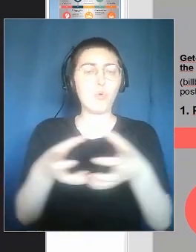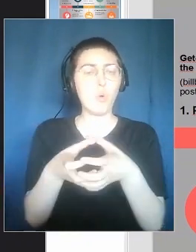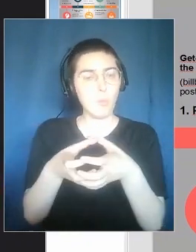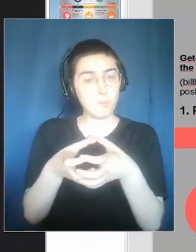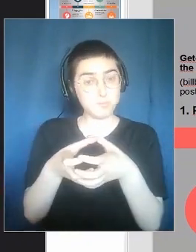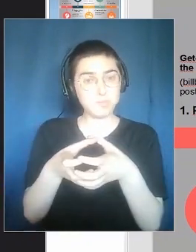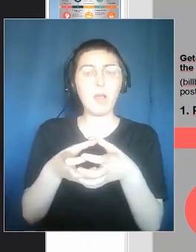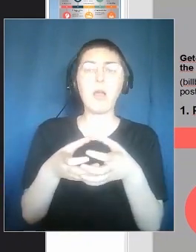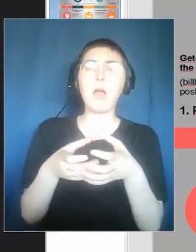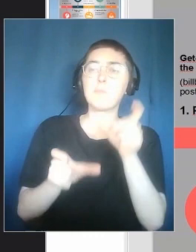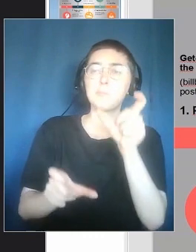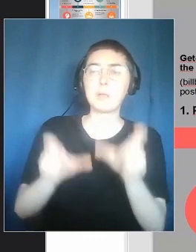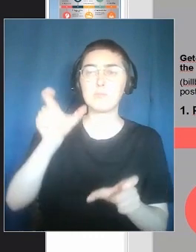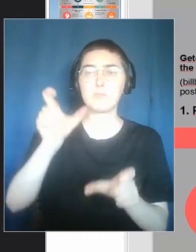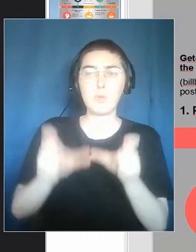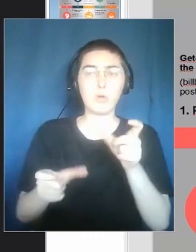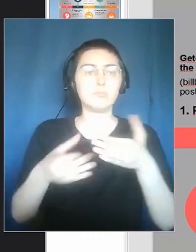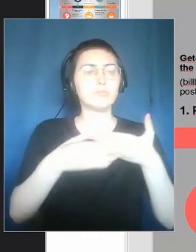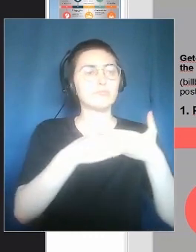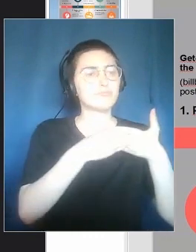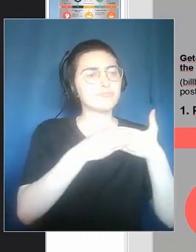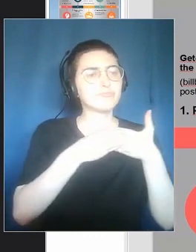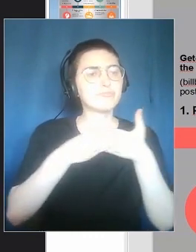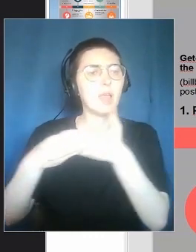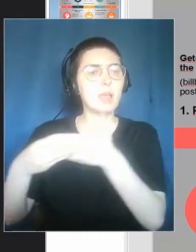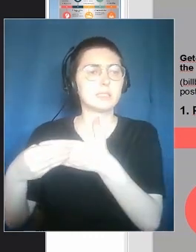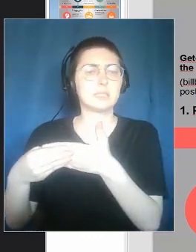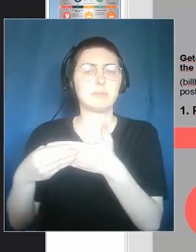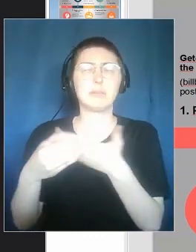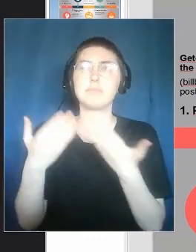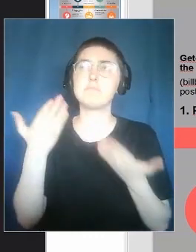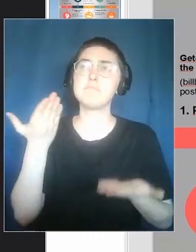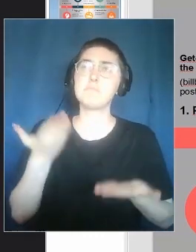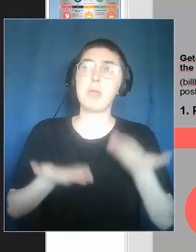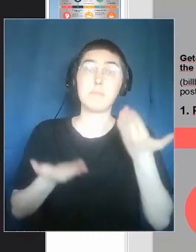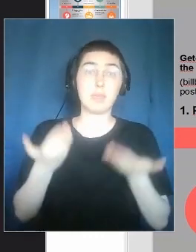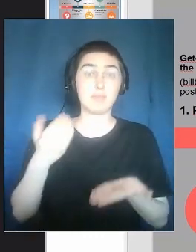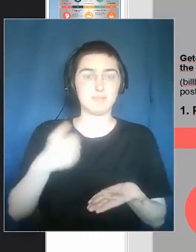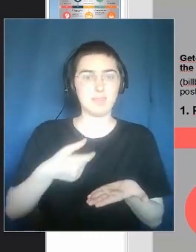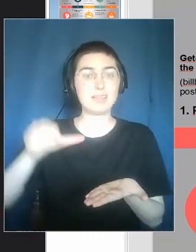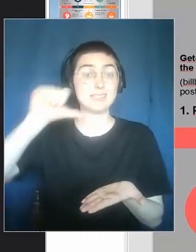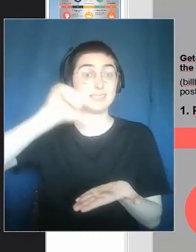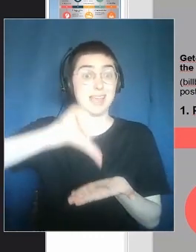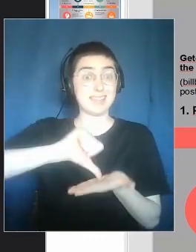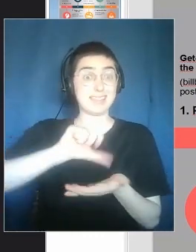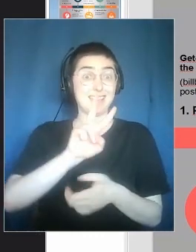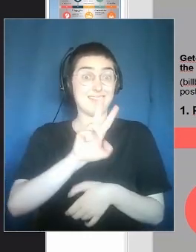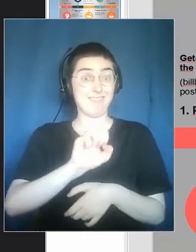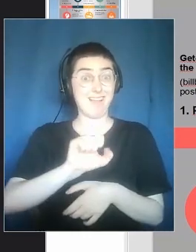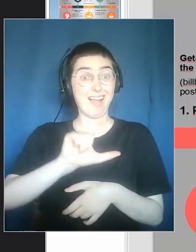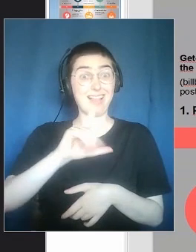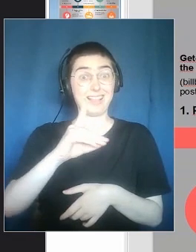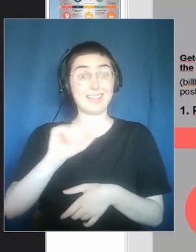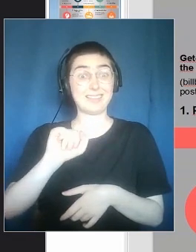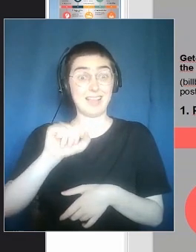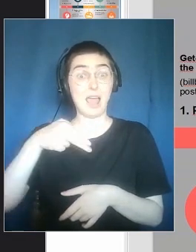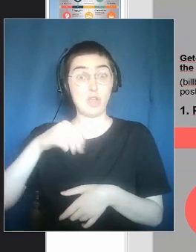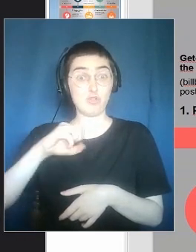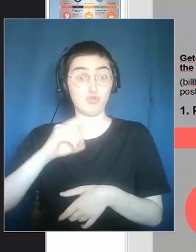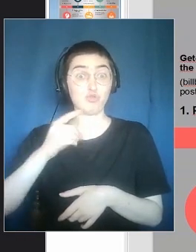experts, they are experts. For example, historical center of Valdagno,